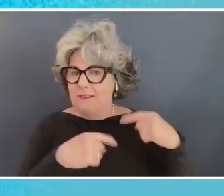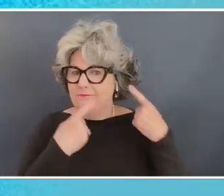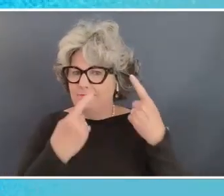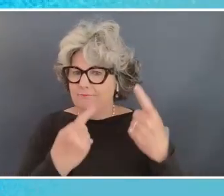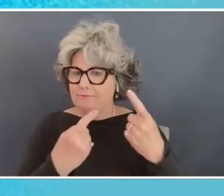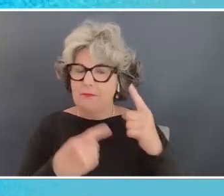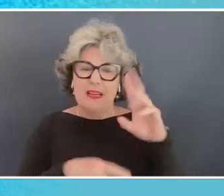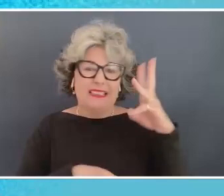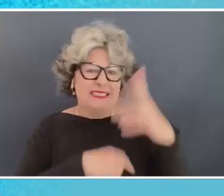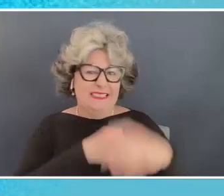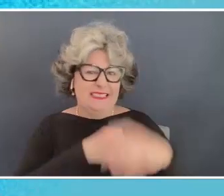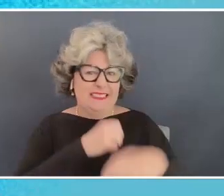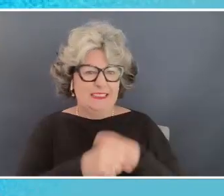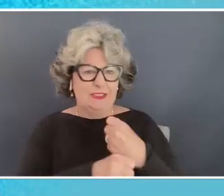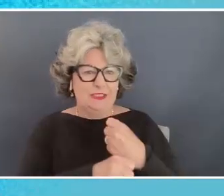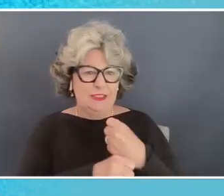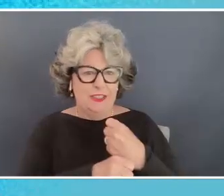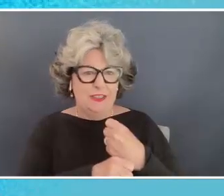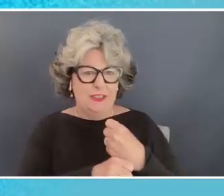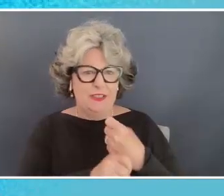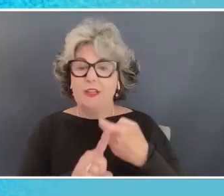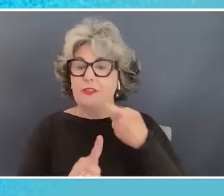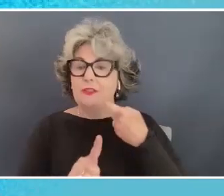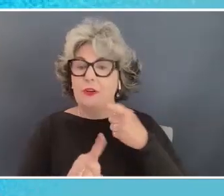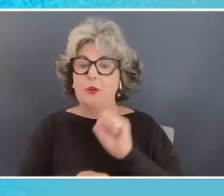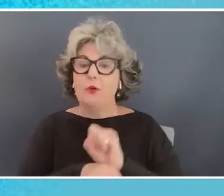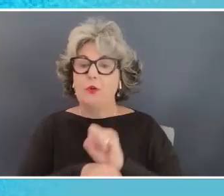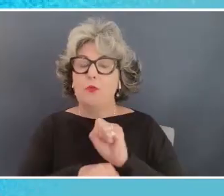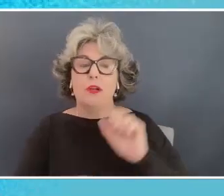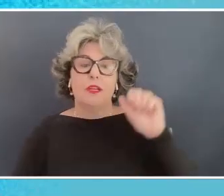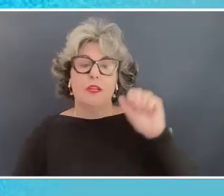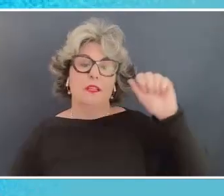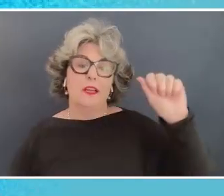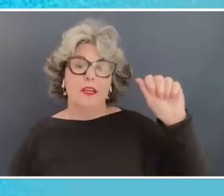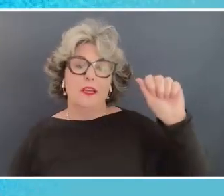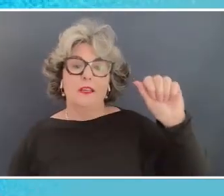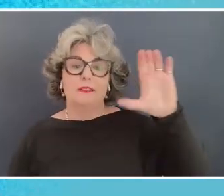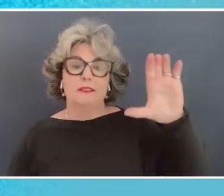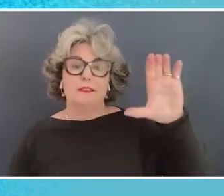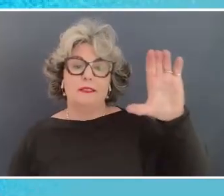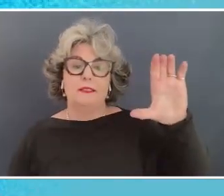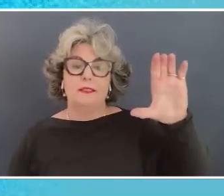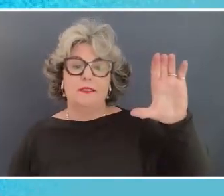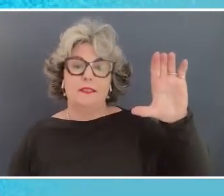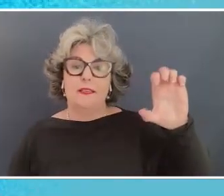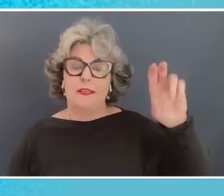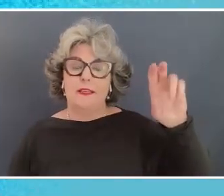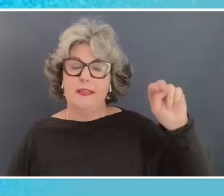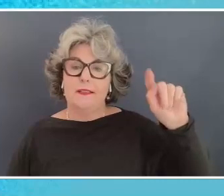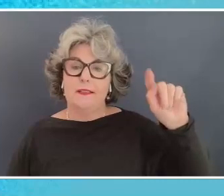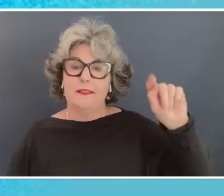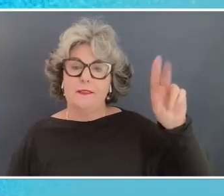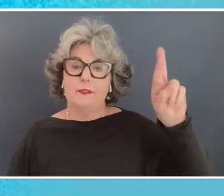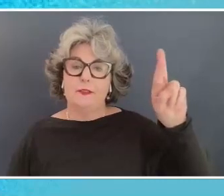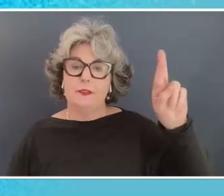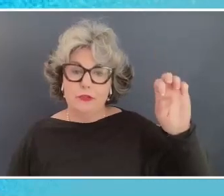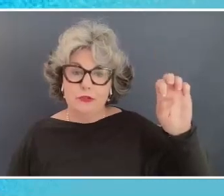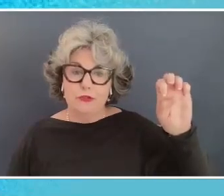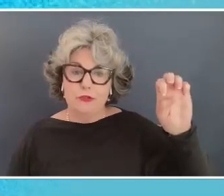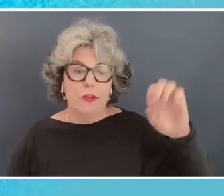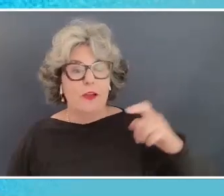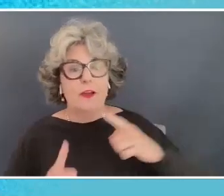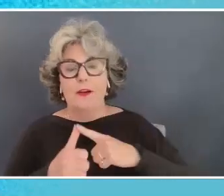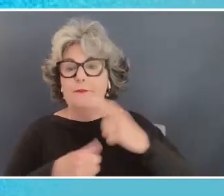started at Accenture many moons ago and I think this year is the first year that people have recognized why I have a job